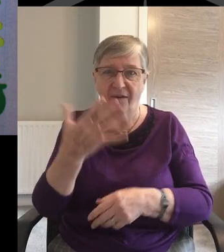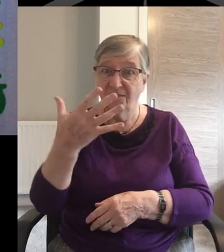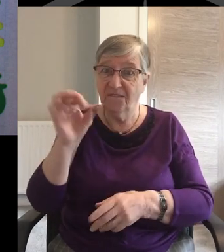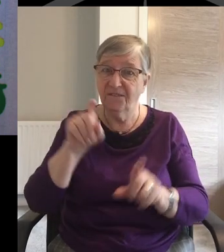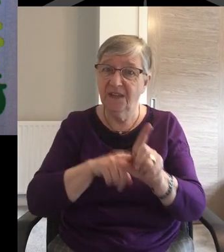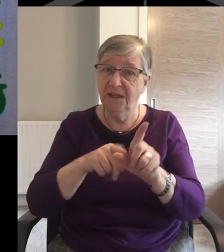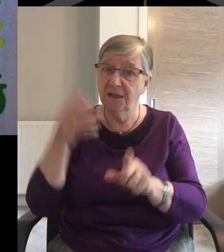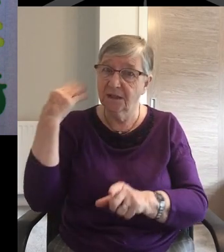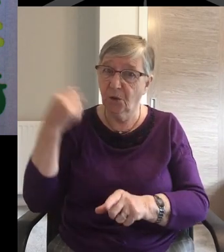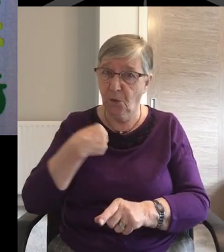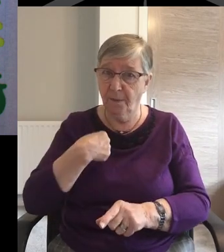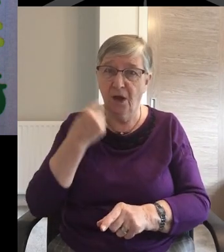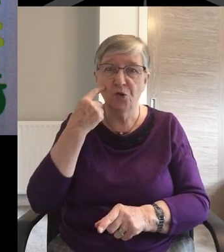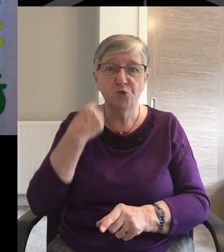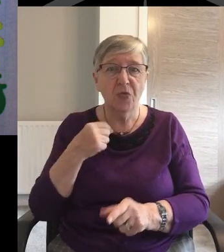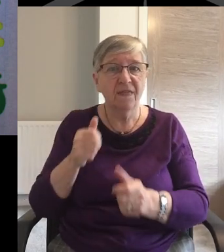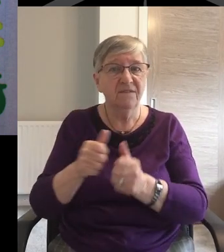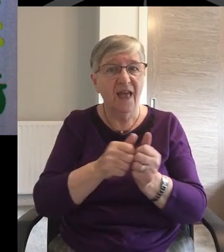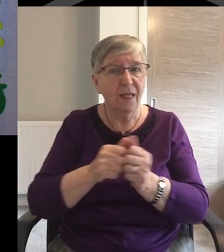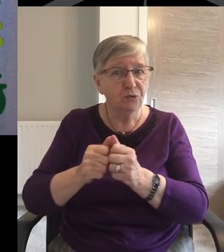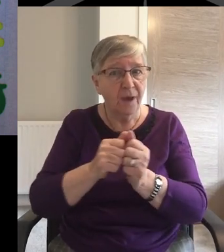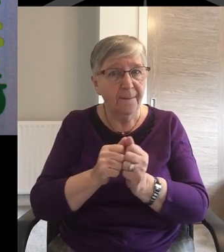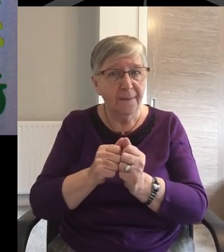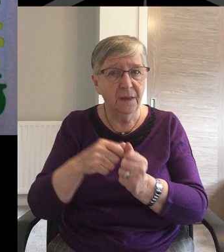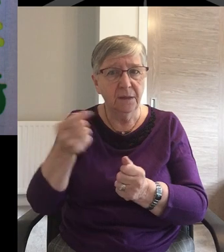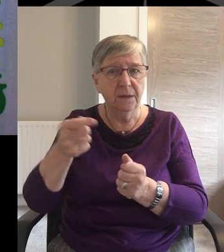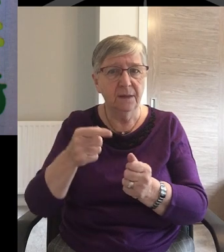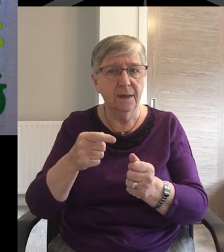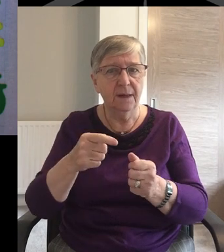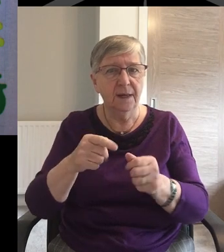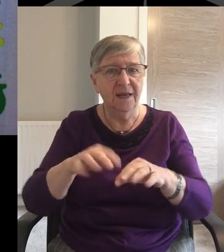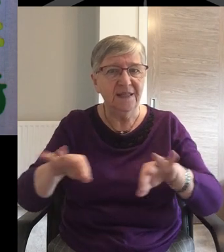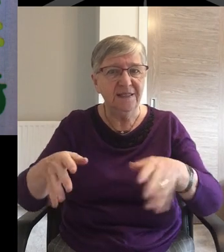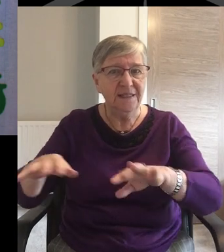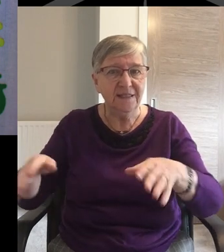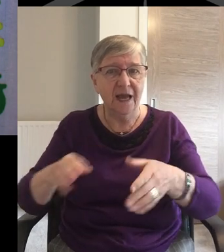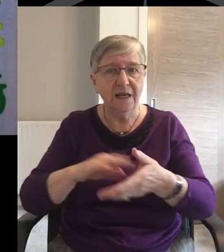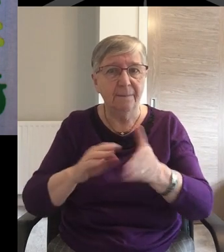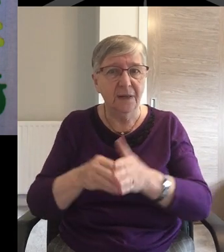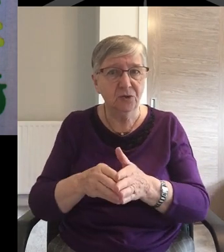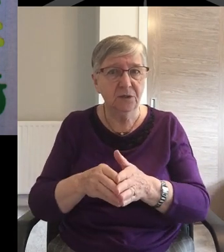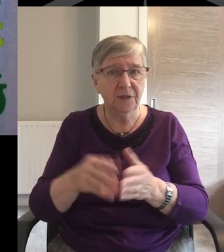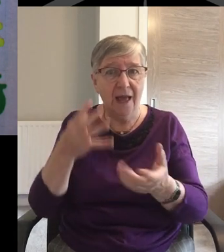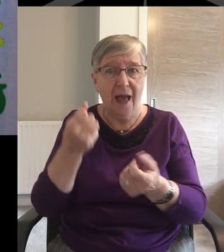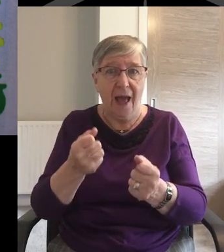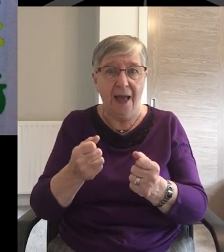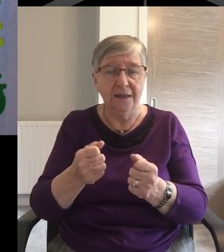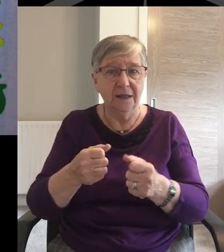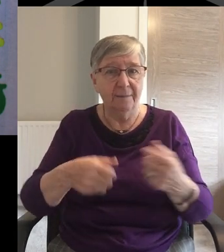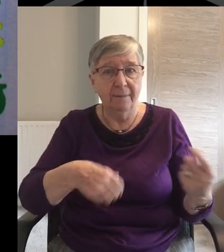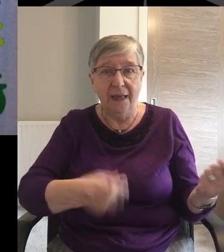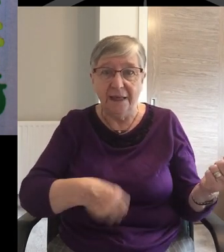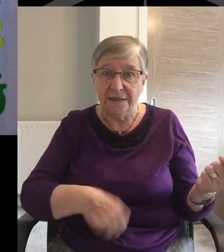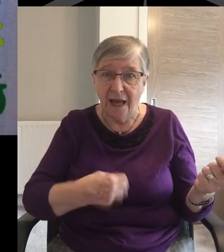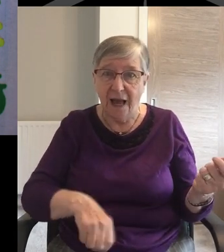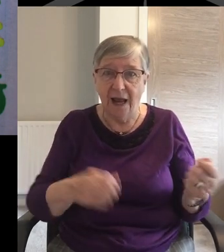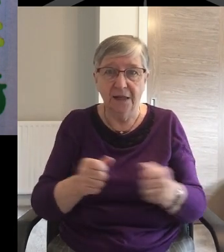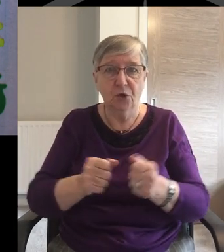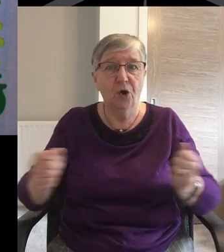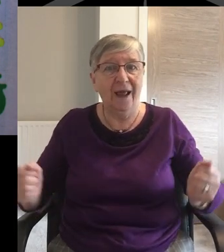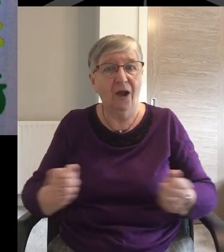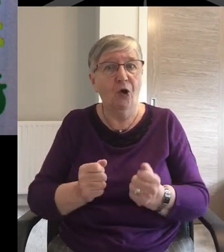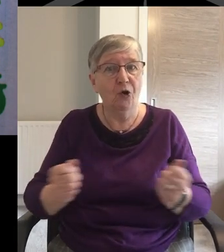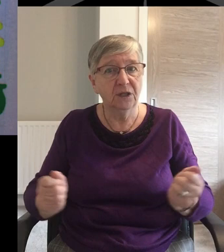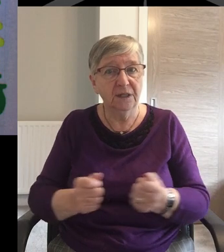Fellowship and on the Seaside Mission team, we only had guitars and an accordion in church on rare occasions, usually the